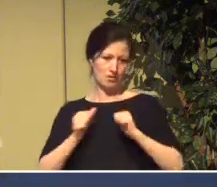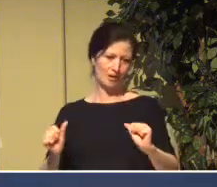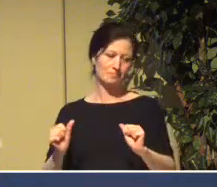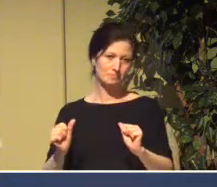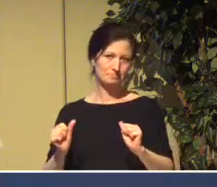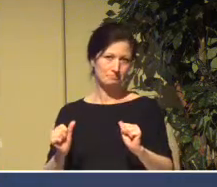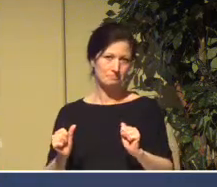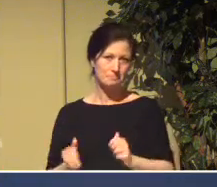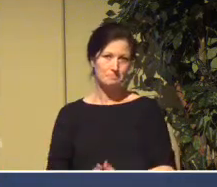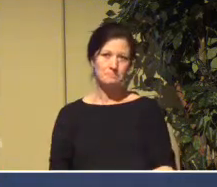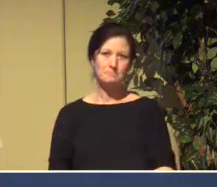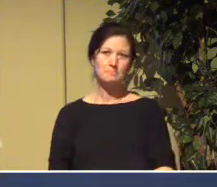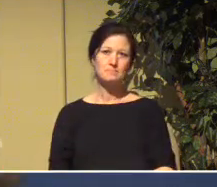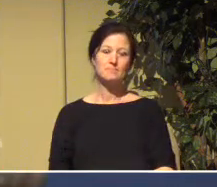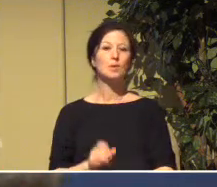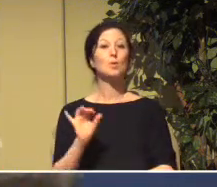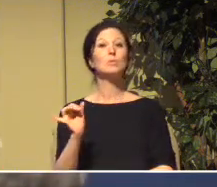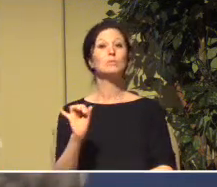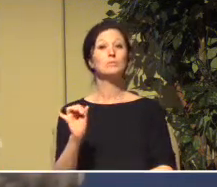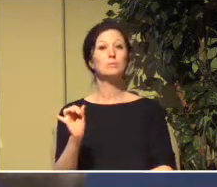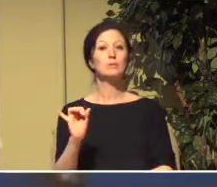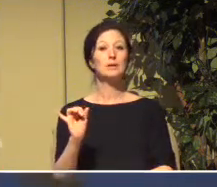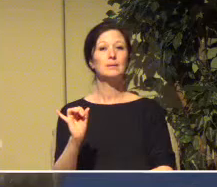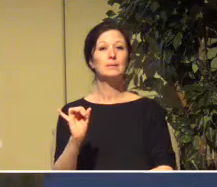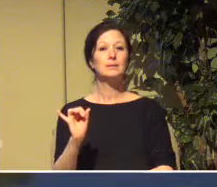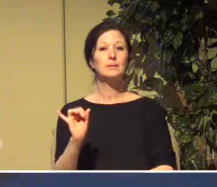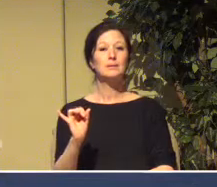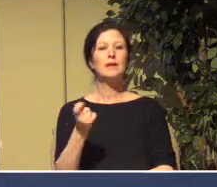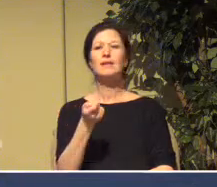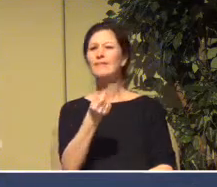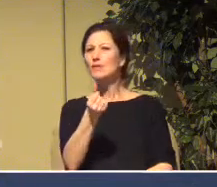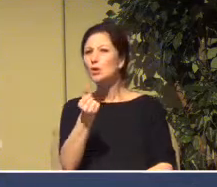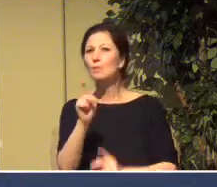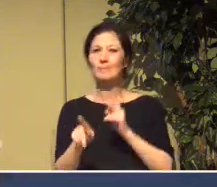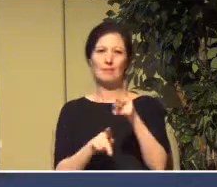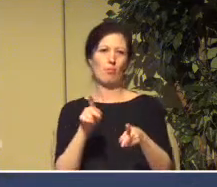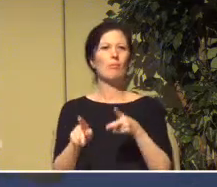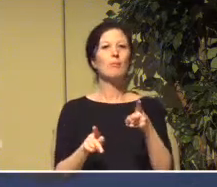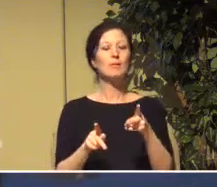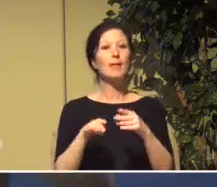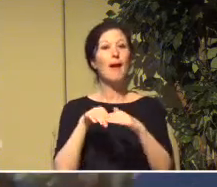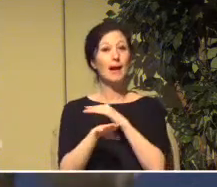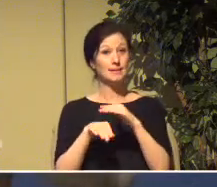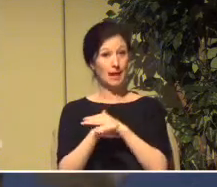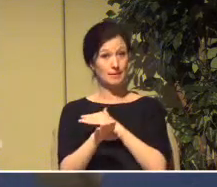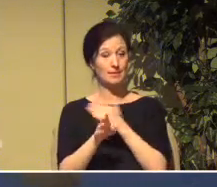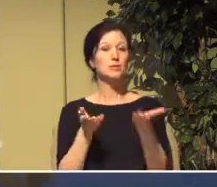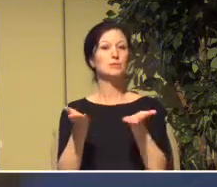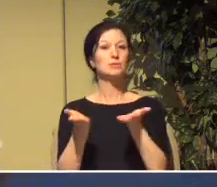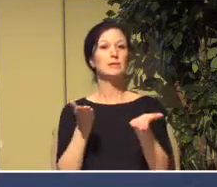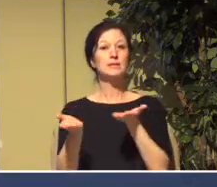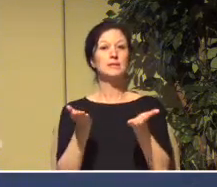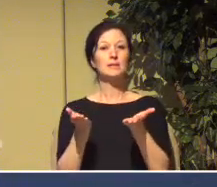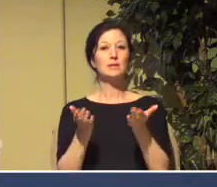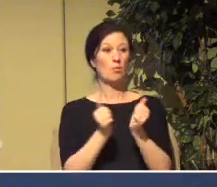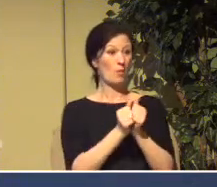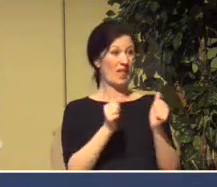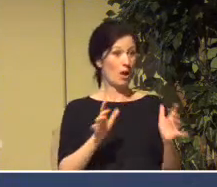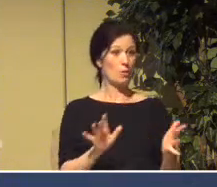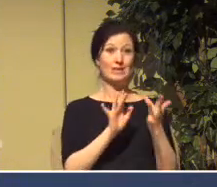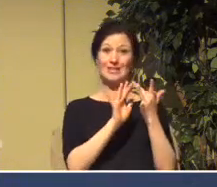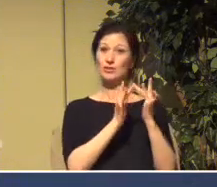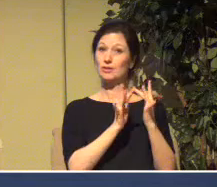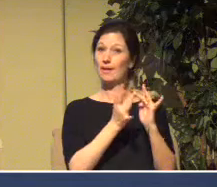One of the ways, by the way, that a few people are accessing the services even if they don't have internet